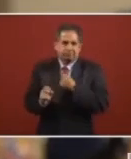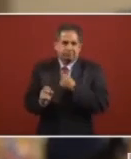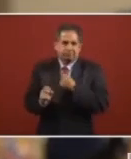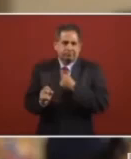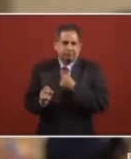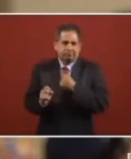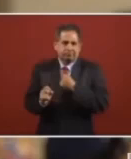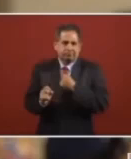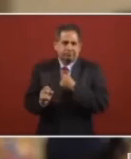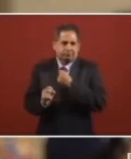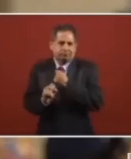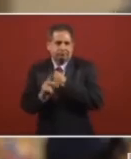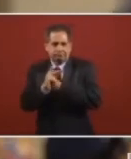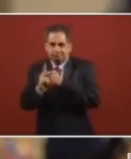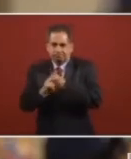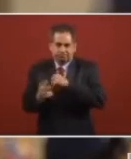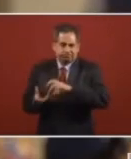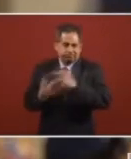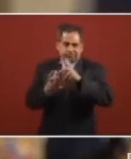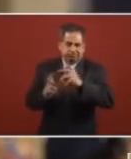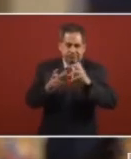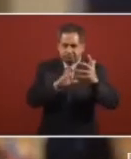in many different places